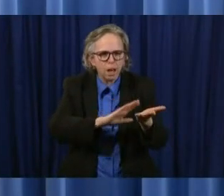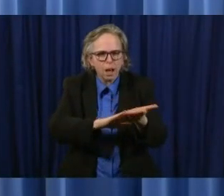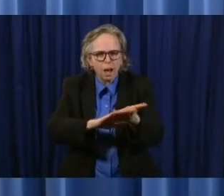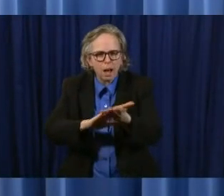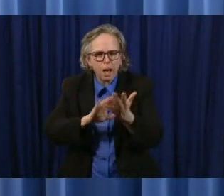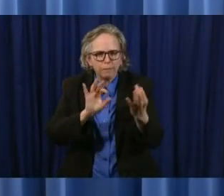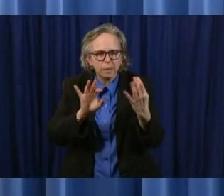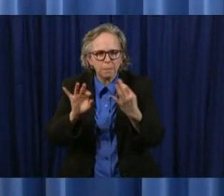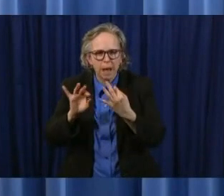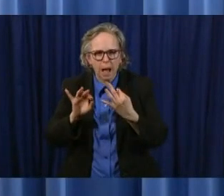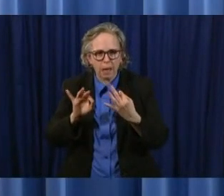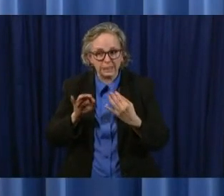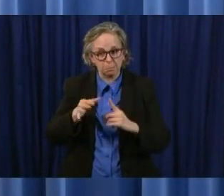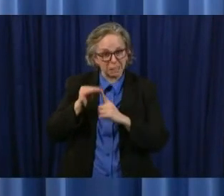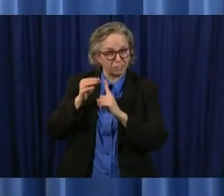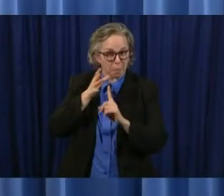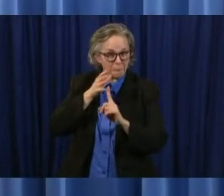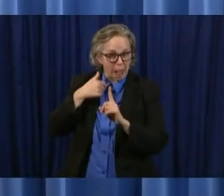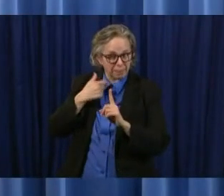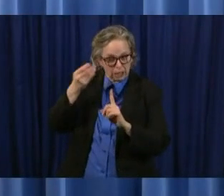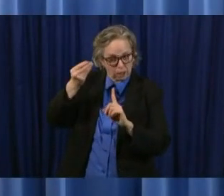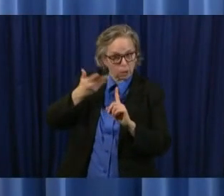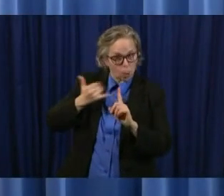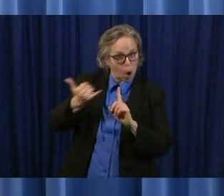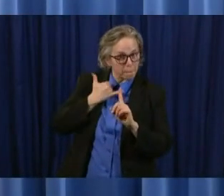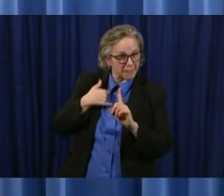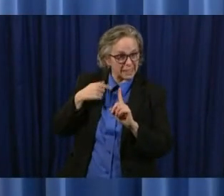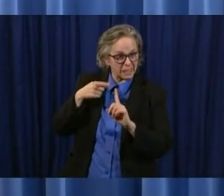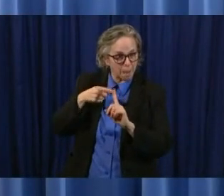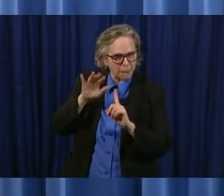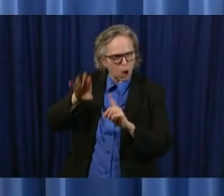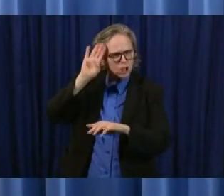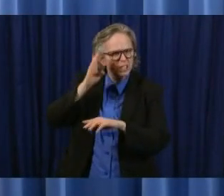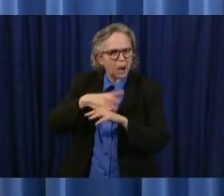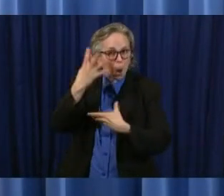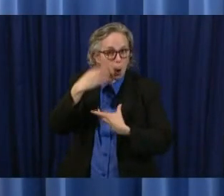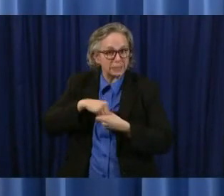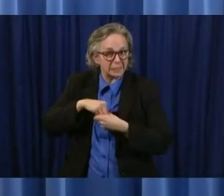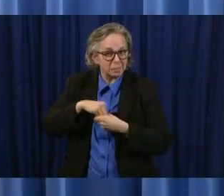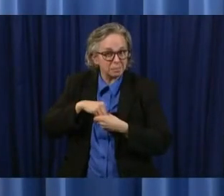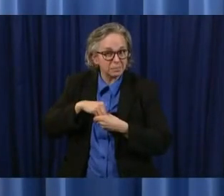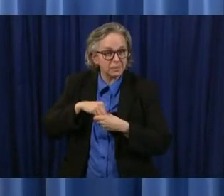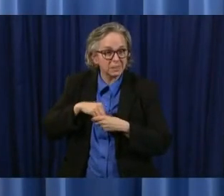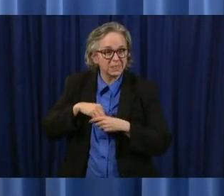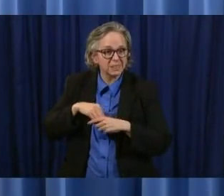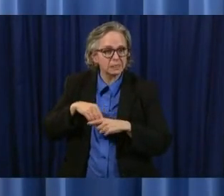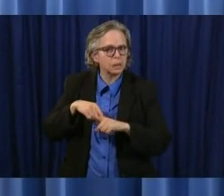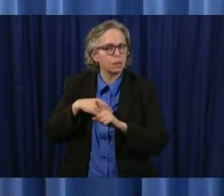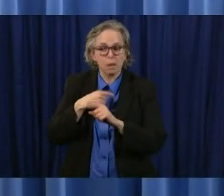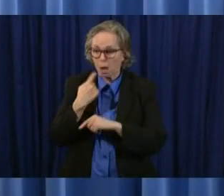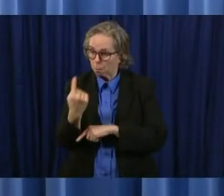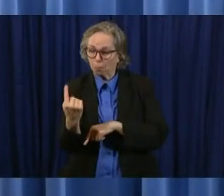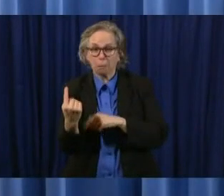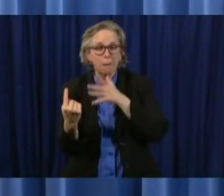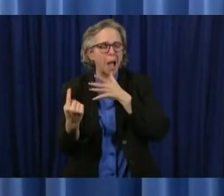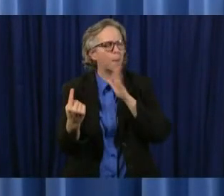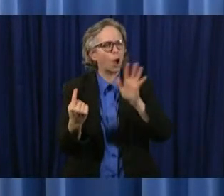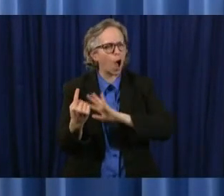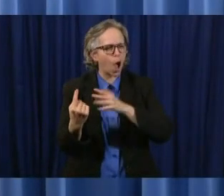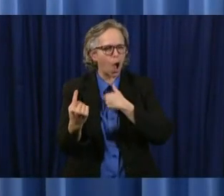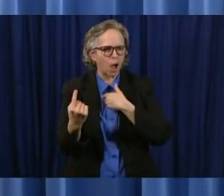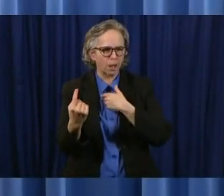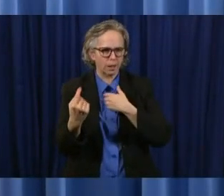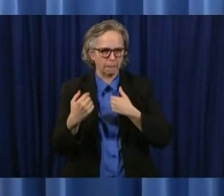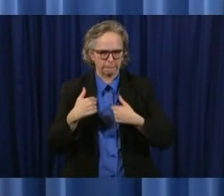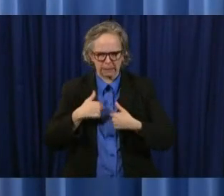from the mom uh but that wasn't all of it i we heard from john i heard i heard from a